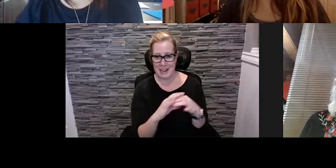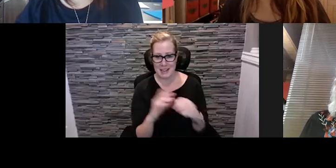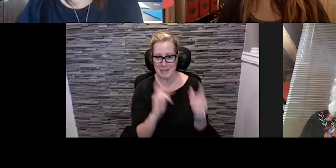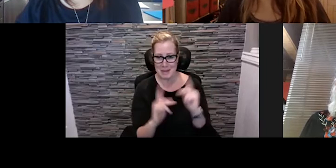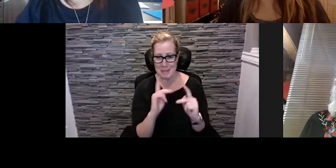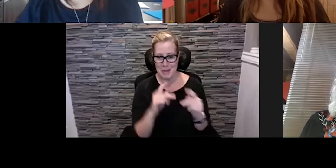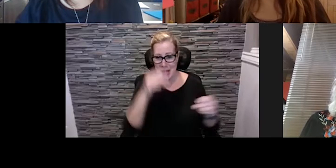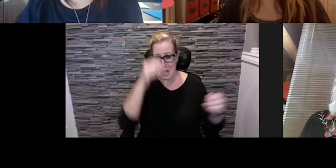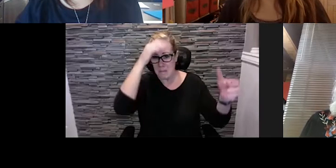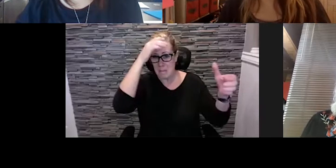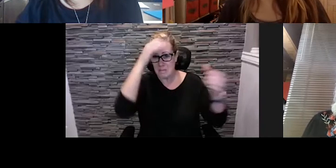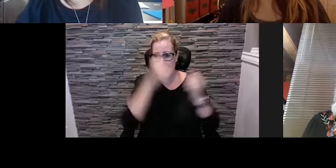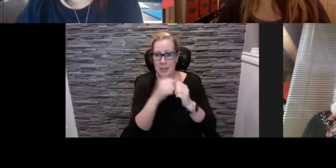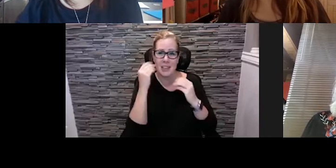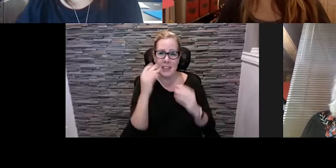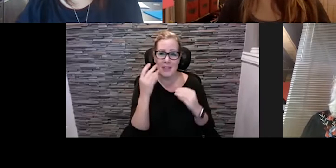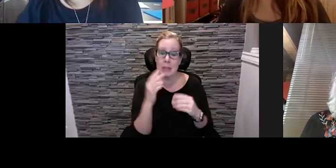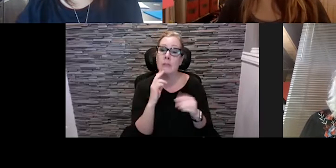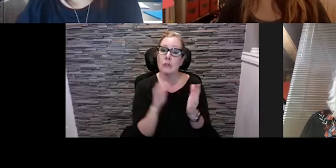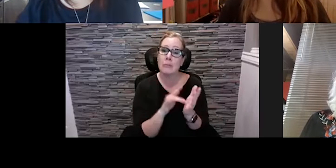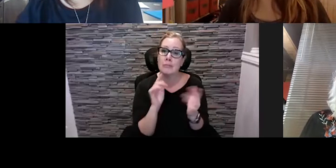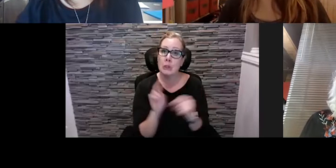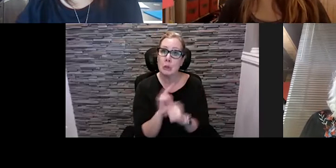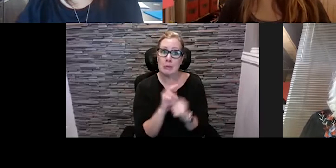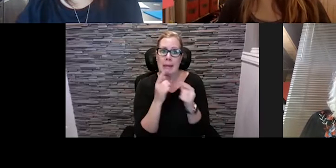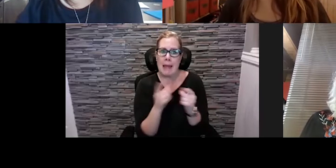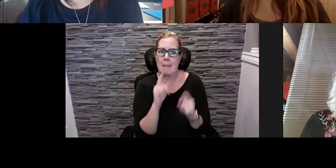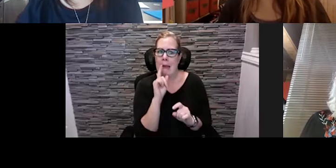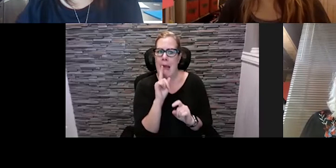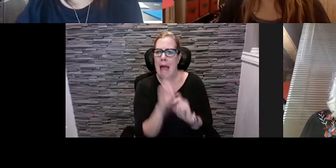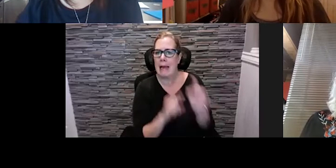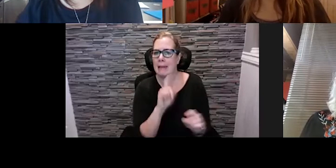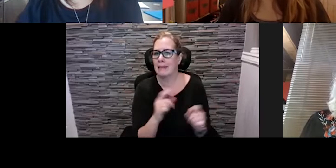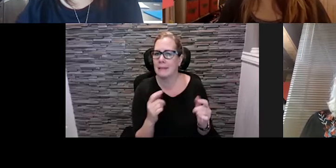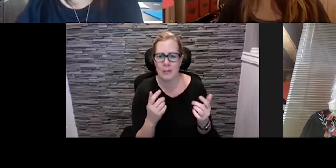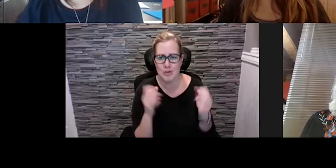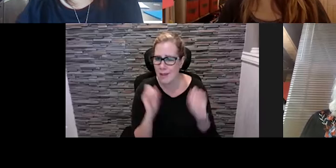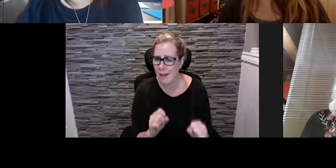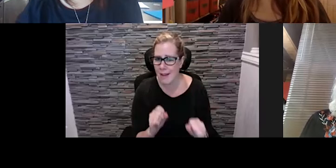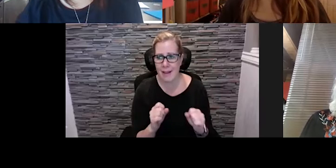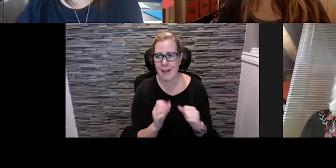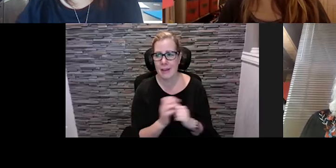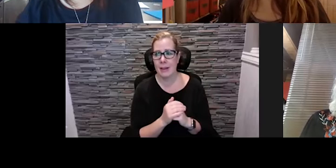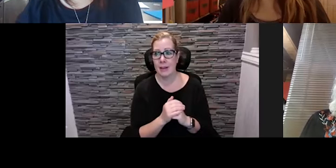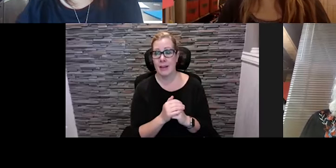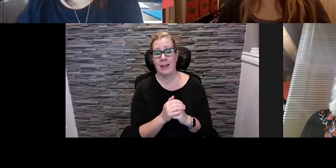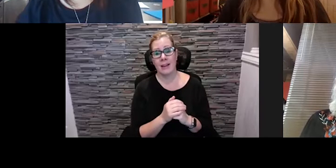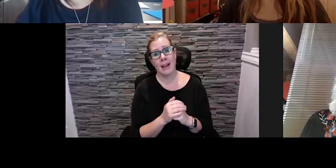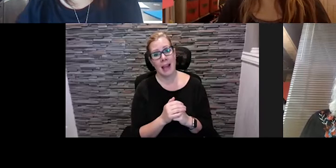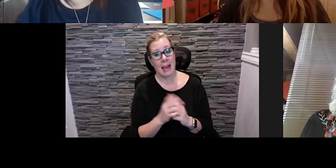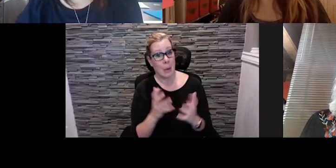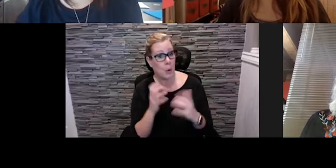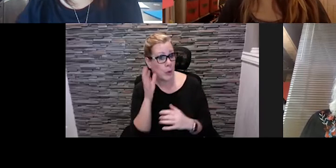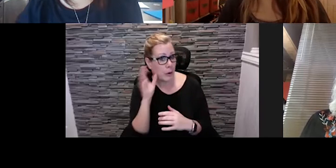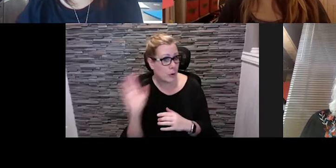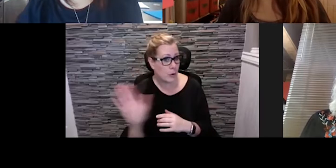the opportunity to use them and to get them to answer some of those questions and and and i also want to hear these ideas